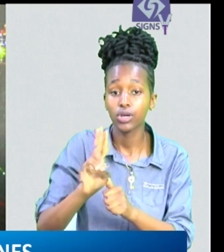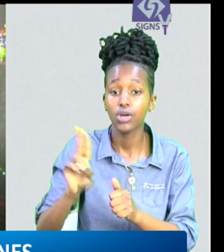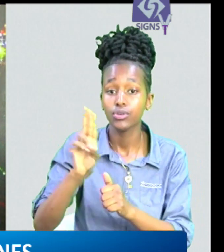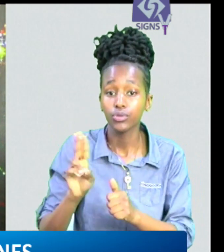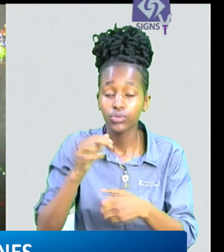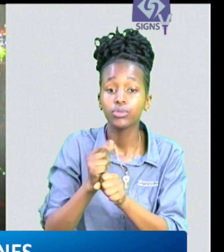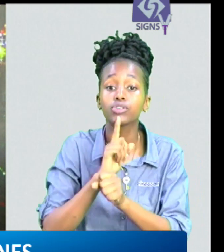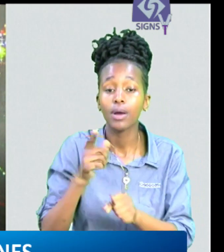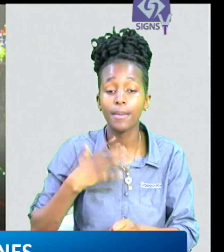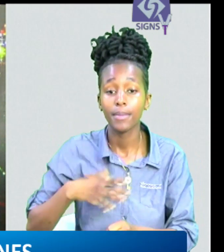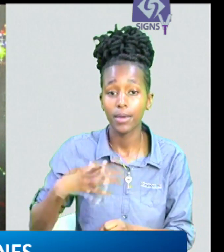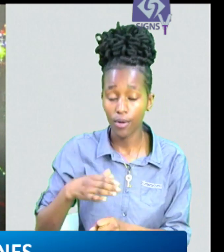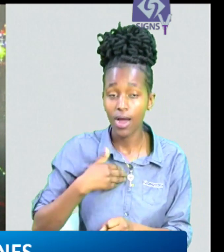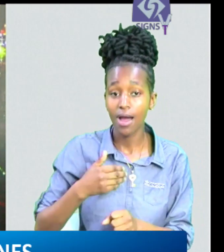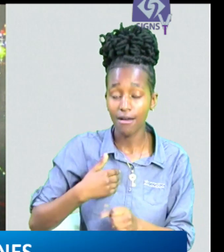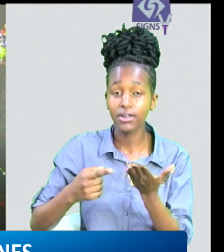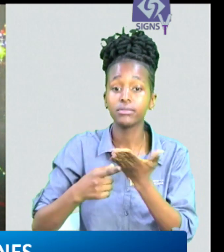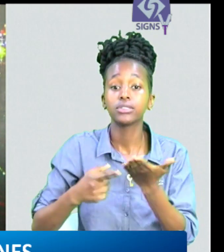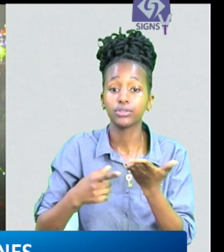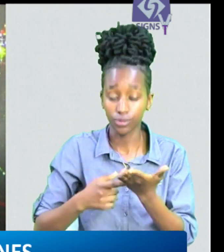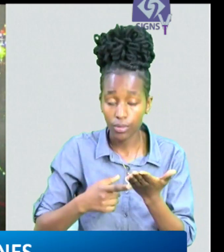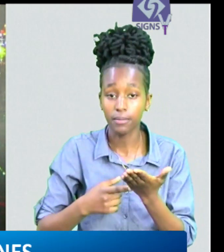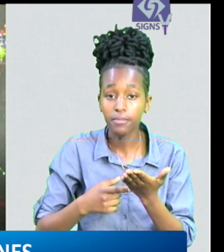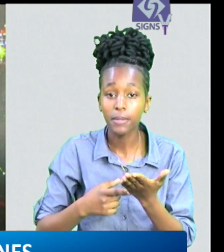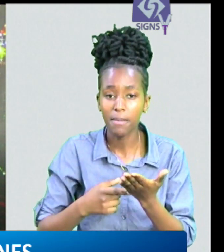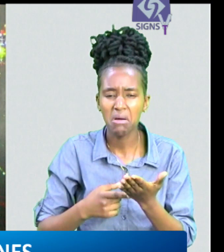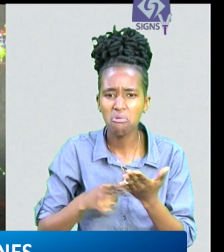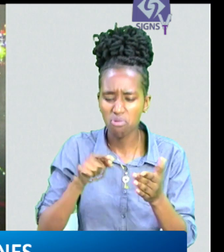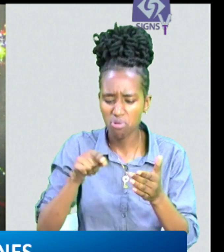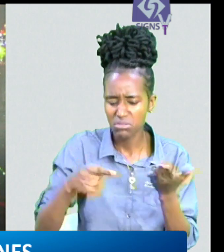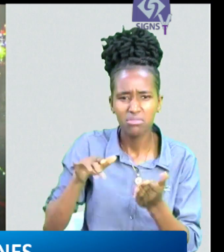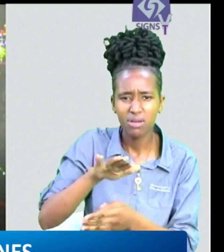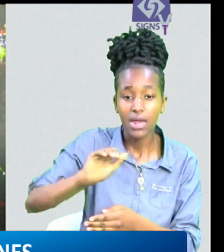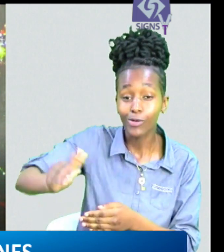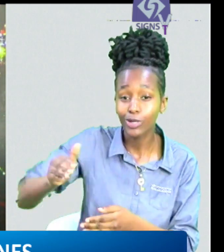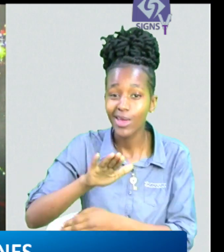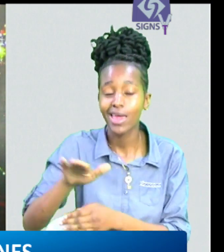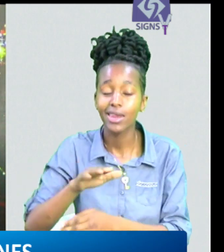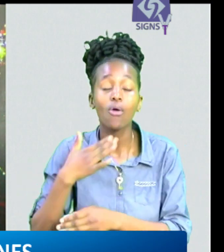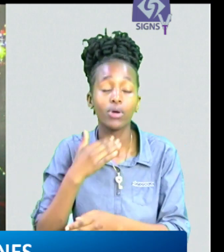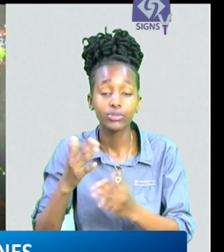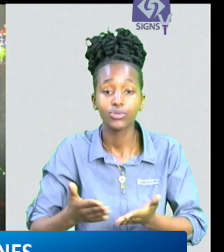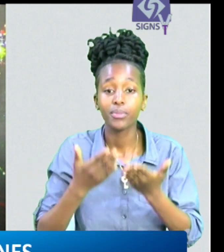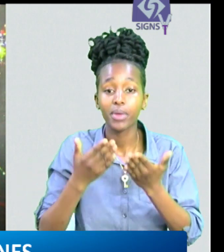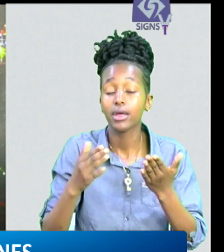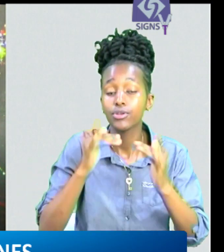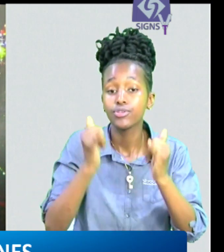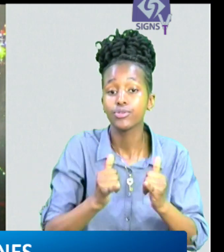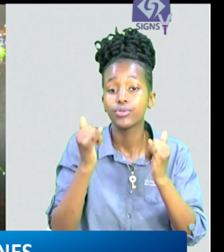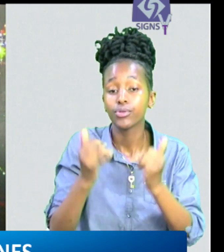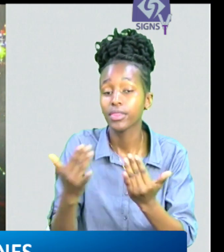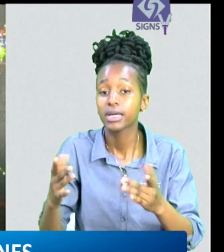building climate resilience of urban poor initiative aimed at cushioning those living in informal settlements from the